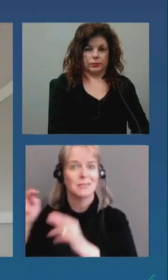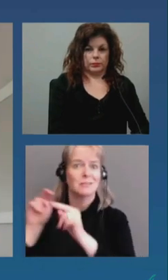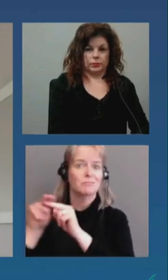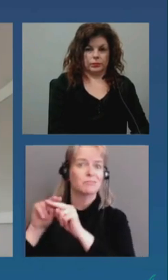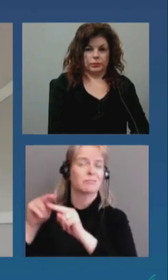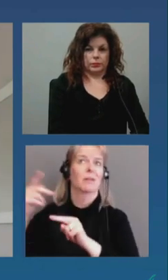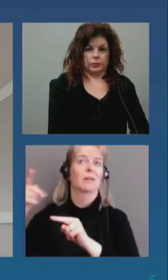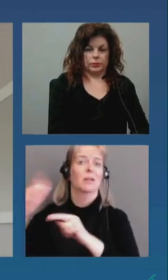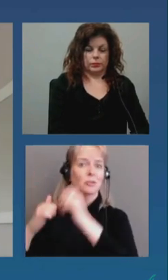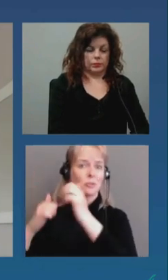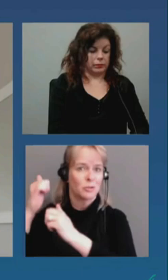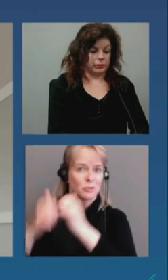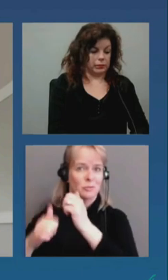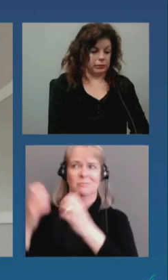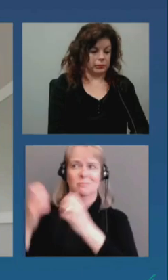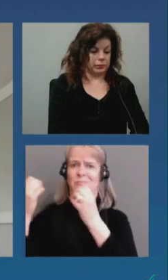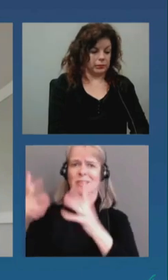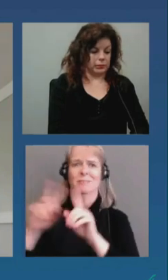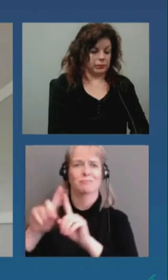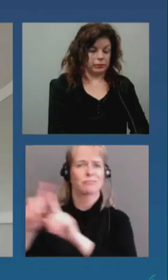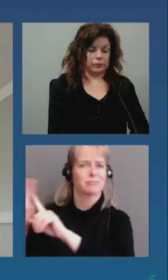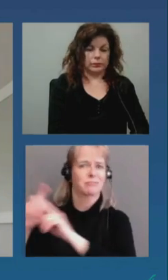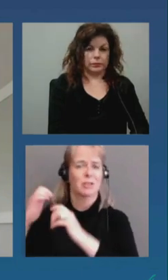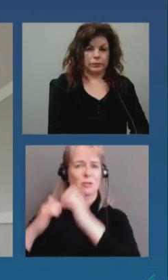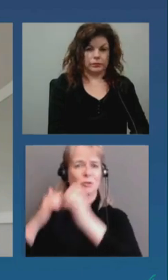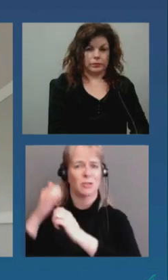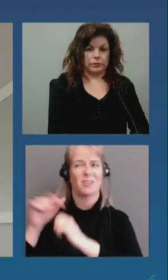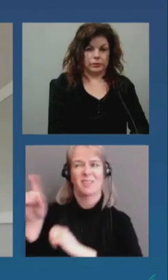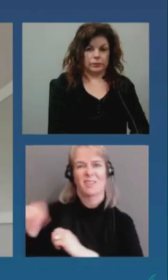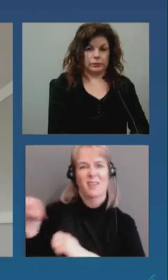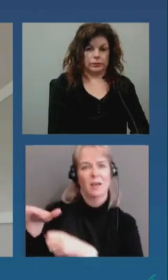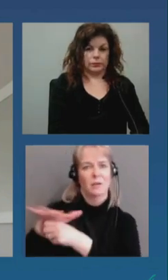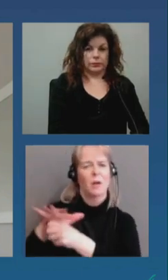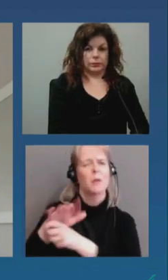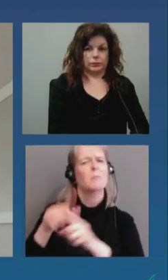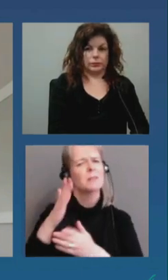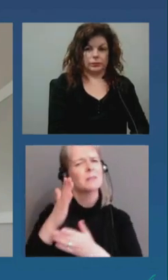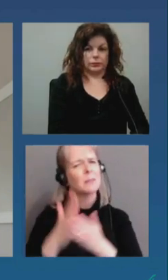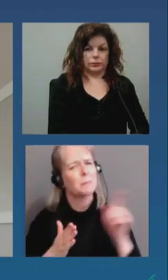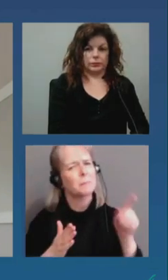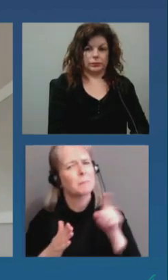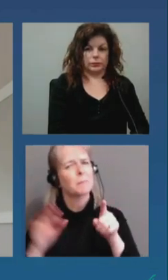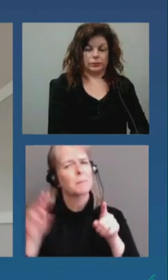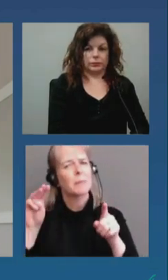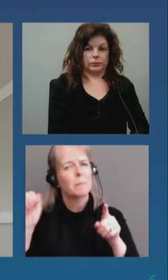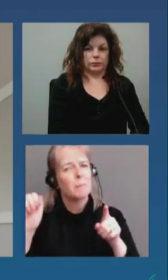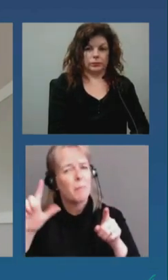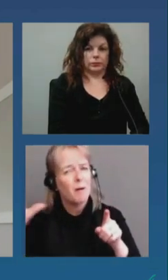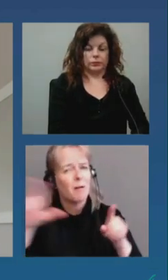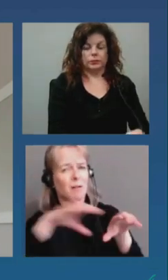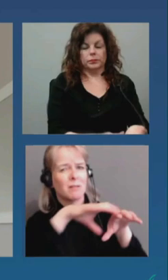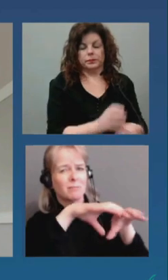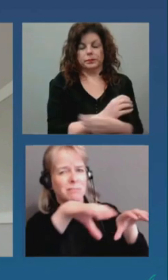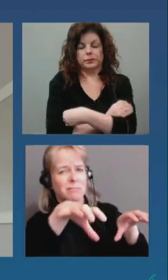have seen that there are some sites at some of the malls where there are workers on site right now. And I'm wondering